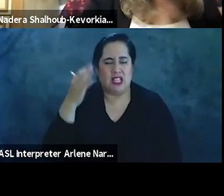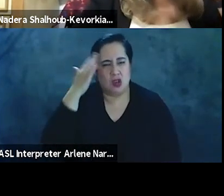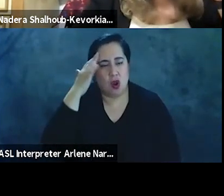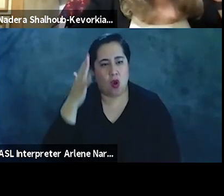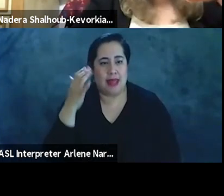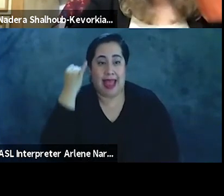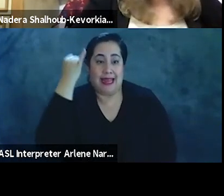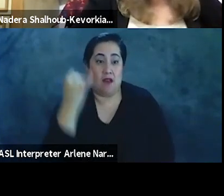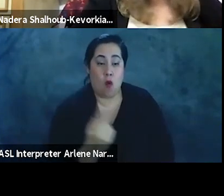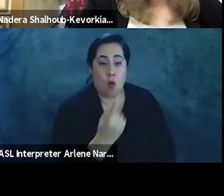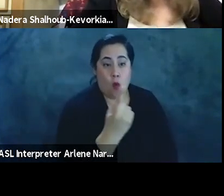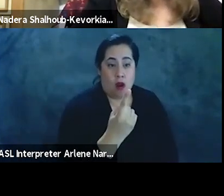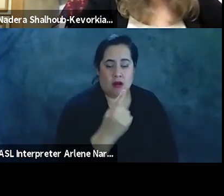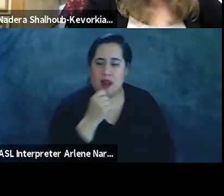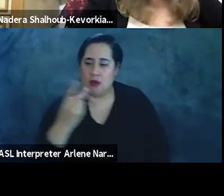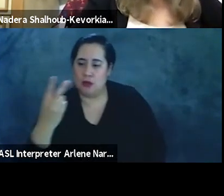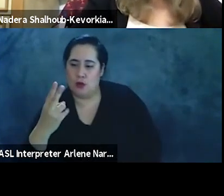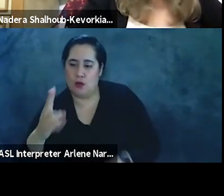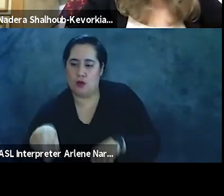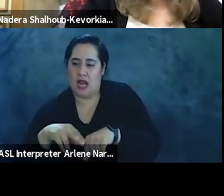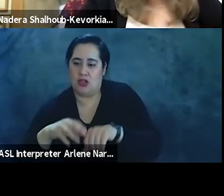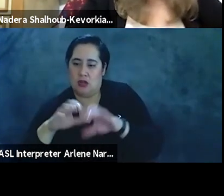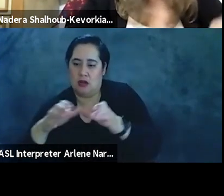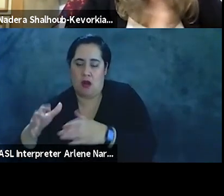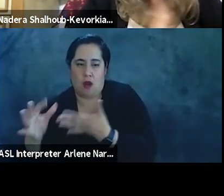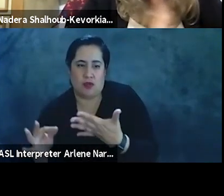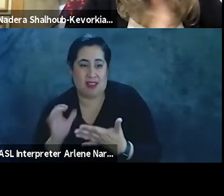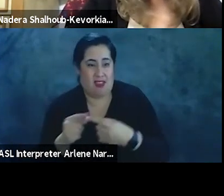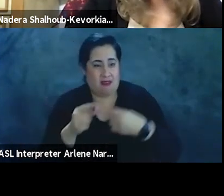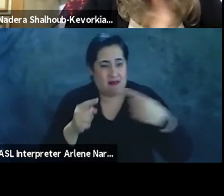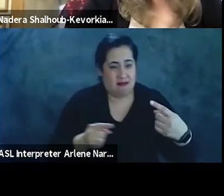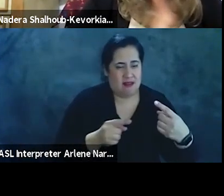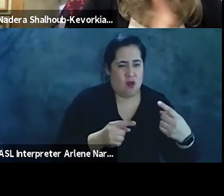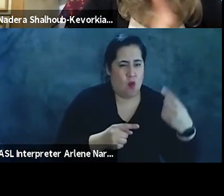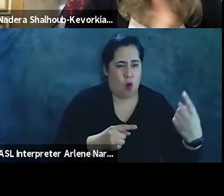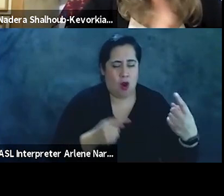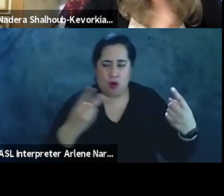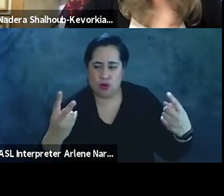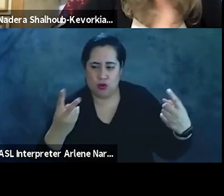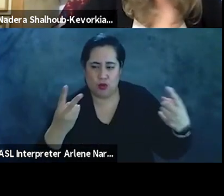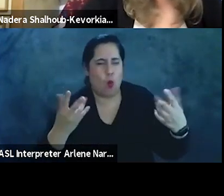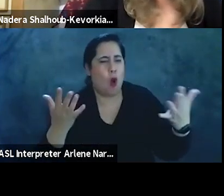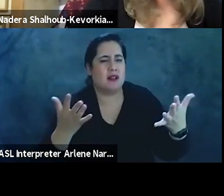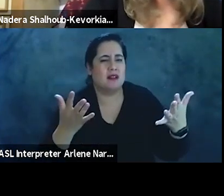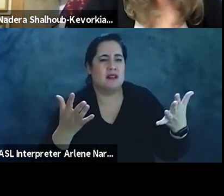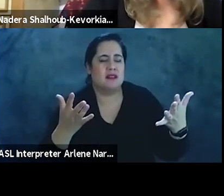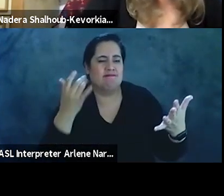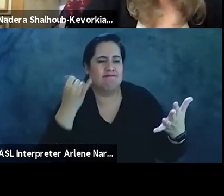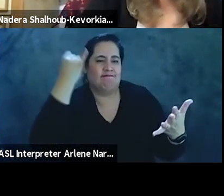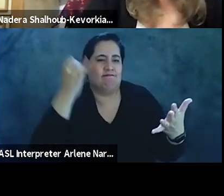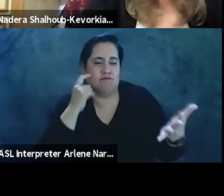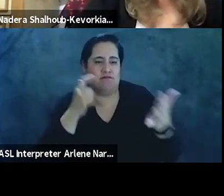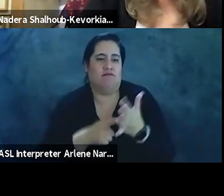option, is the contrapuntal text one or two, what is the proportionality of recognition